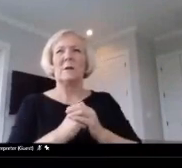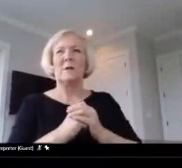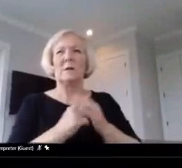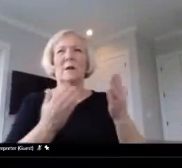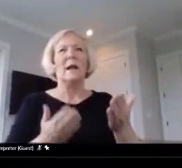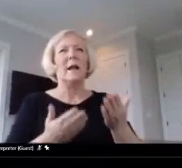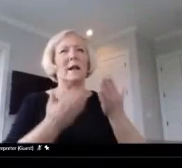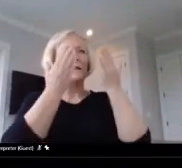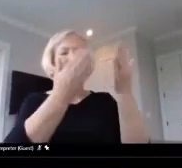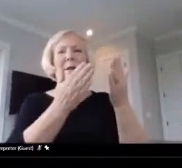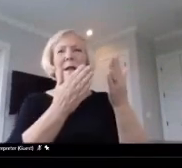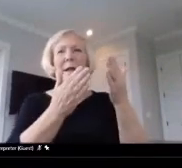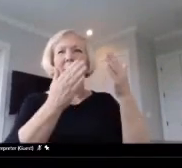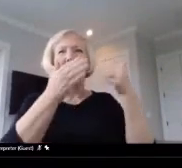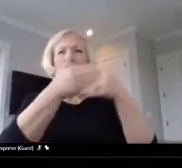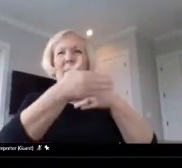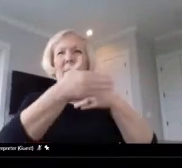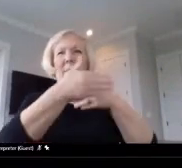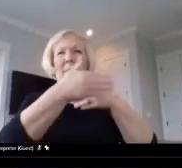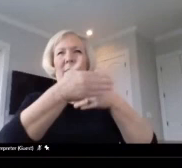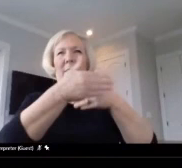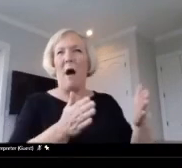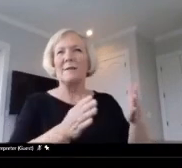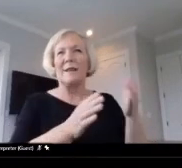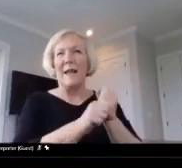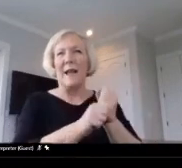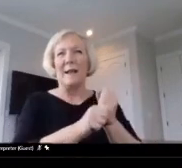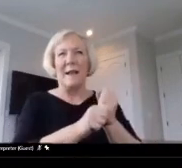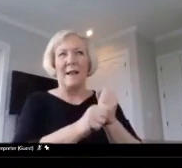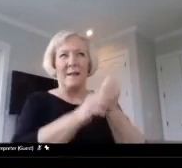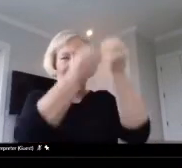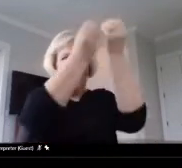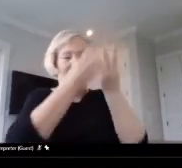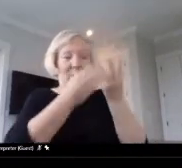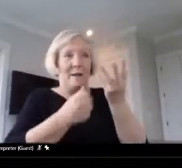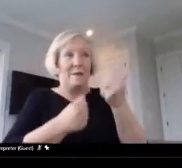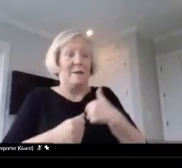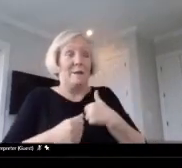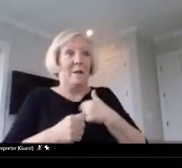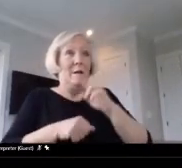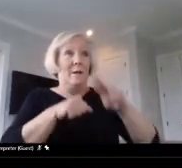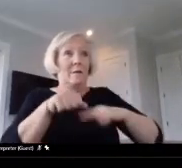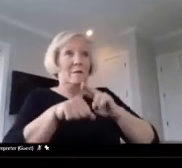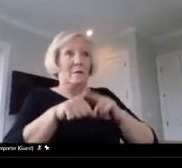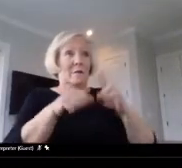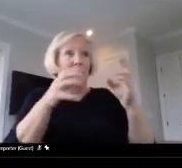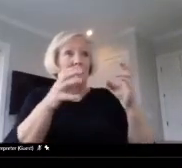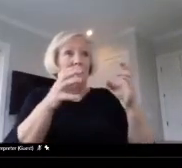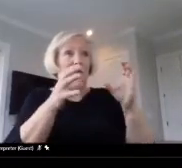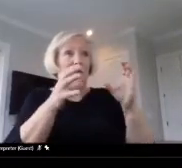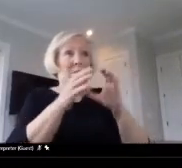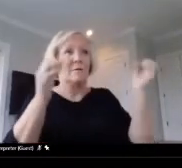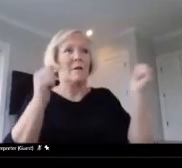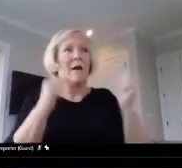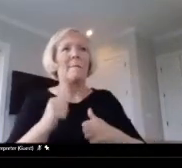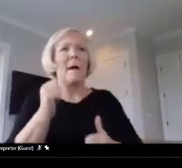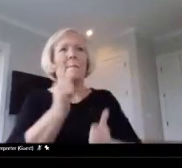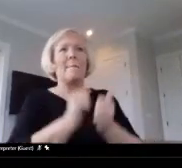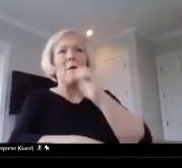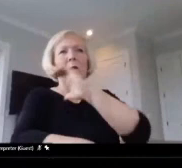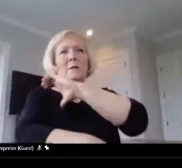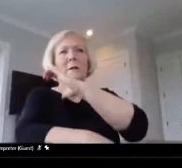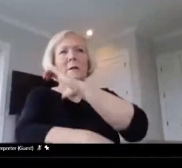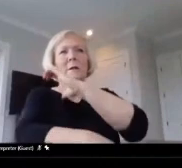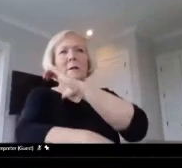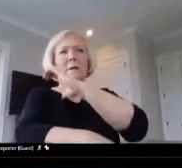and getting the notification that you are. But when I think what was my most powerful moment, I think back to a little